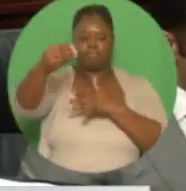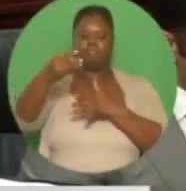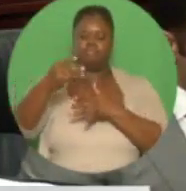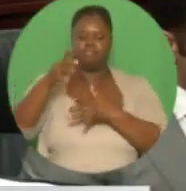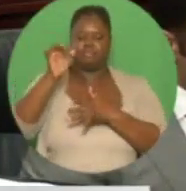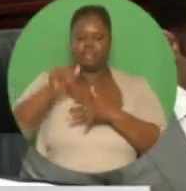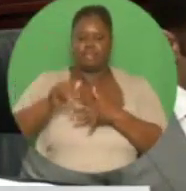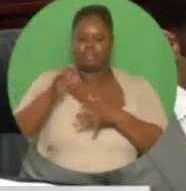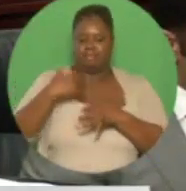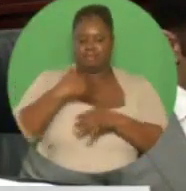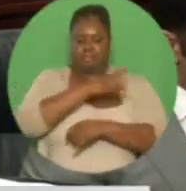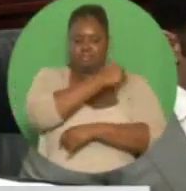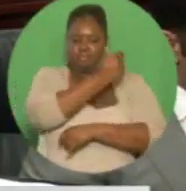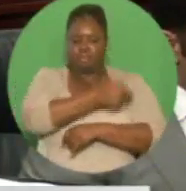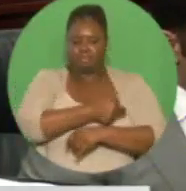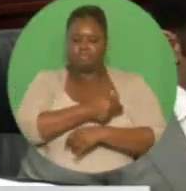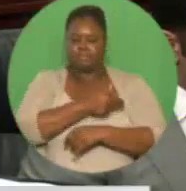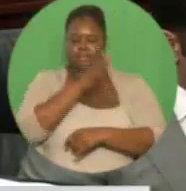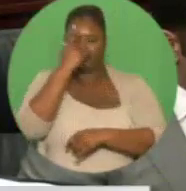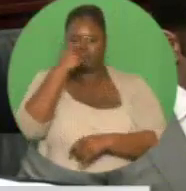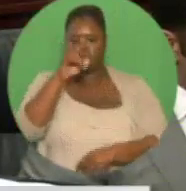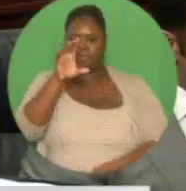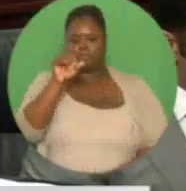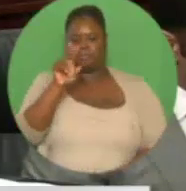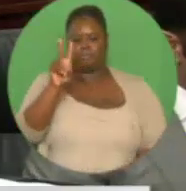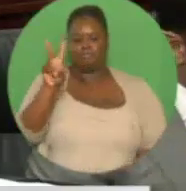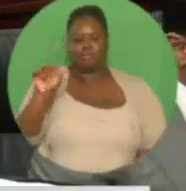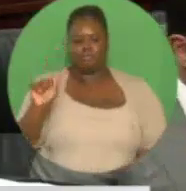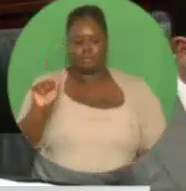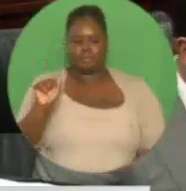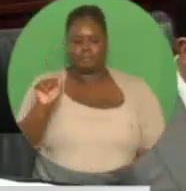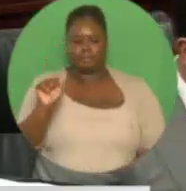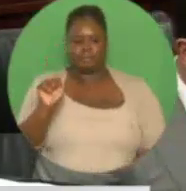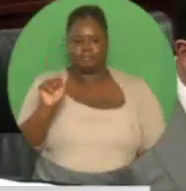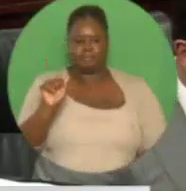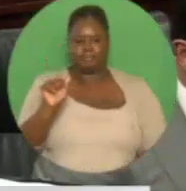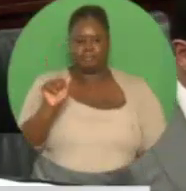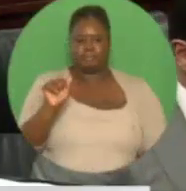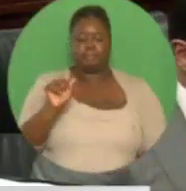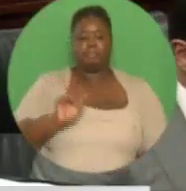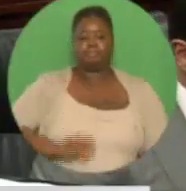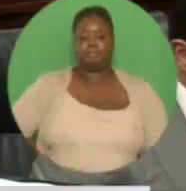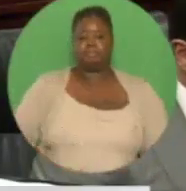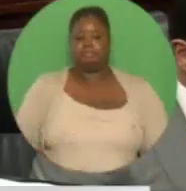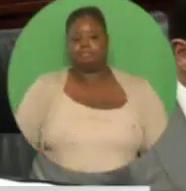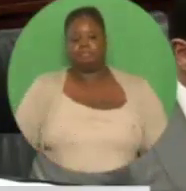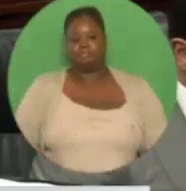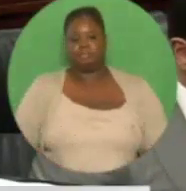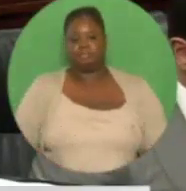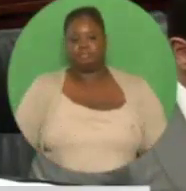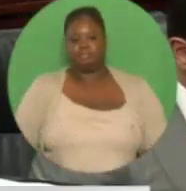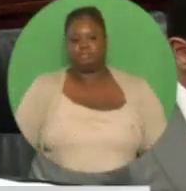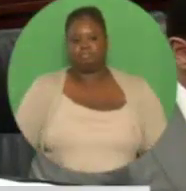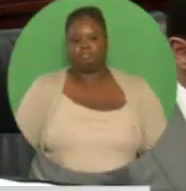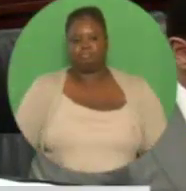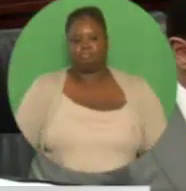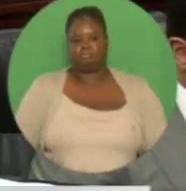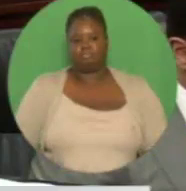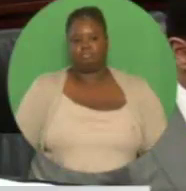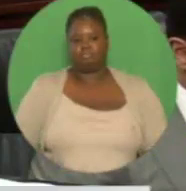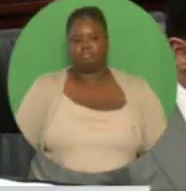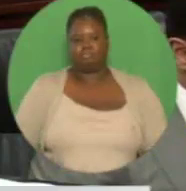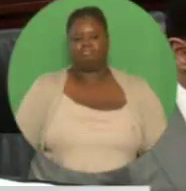well as a mechanism for meeting the expenditure associated with easy access by vulnerable and low-income groups.